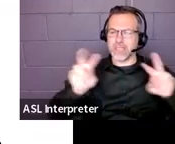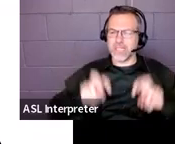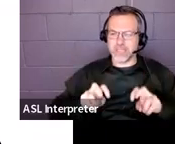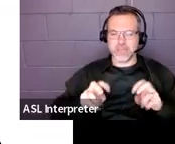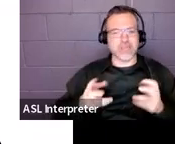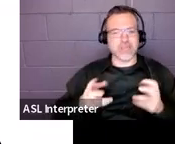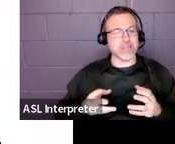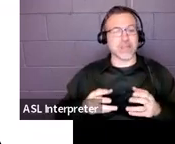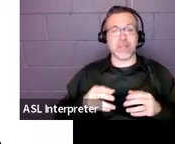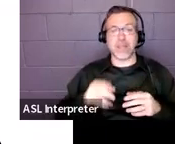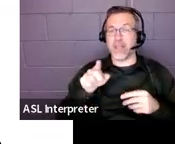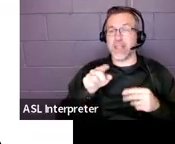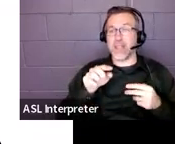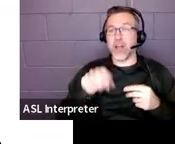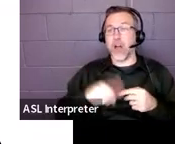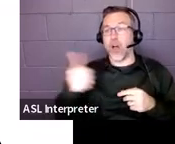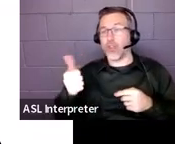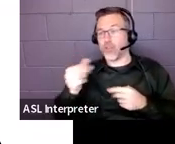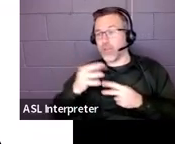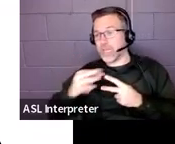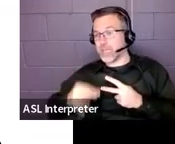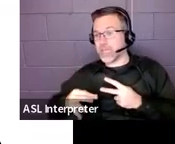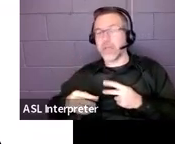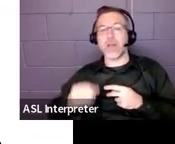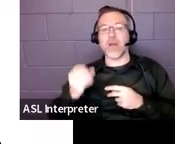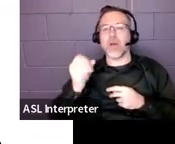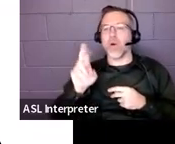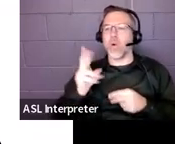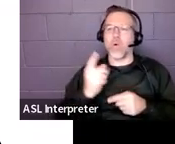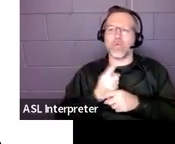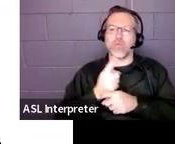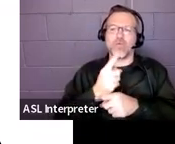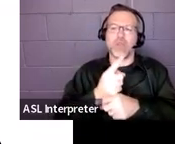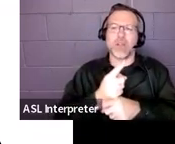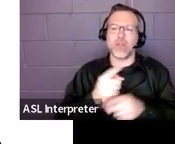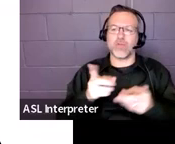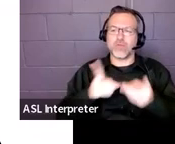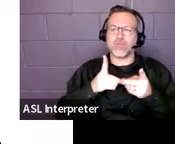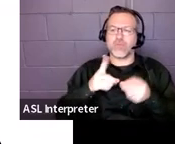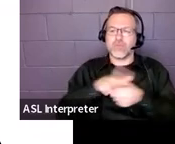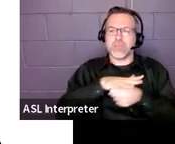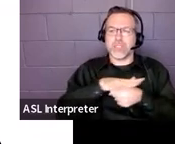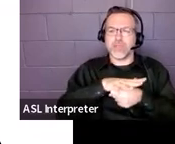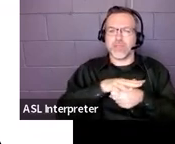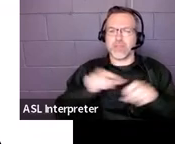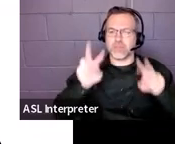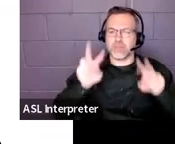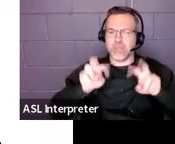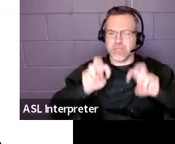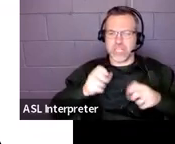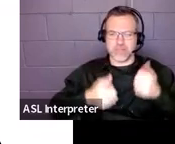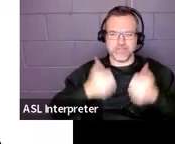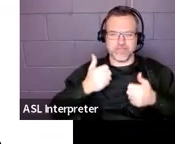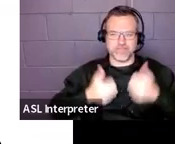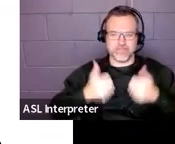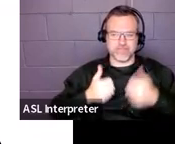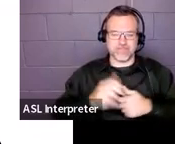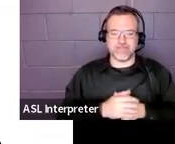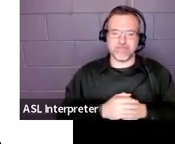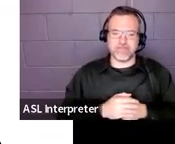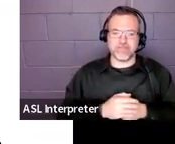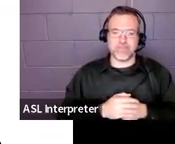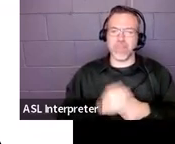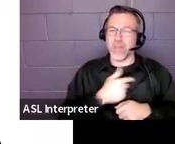they taking the alternate or are they going to be taking the regular district assessment? So, we started monitoring this section